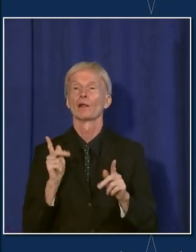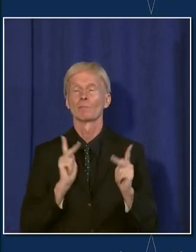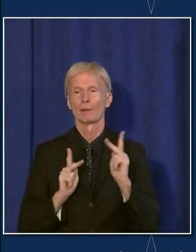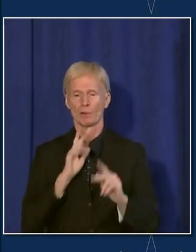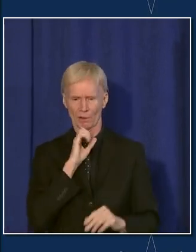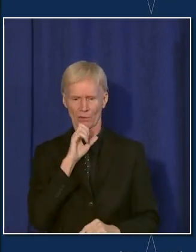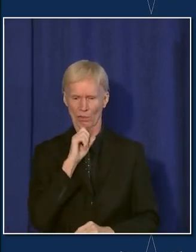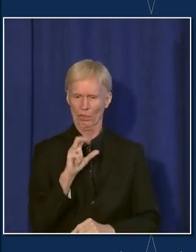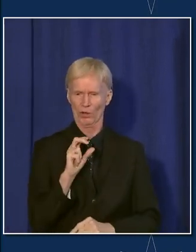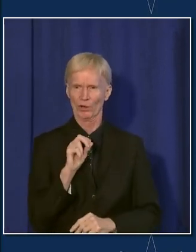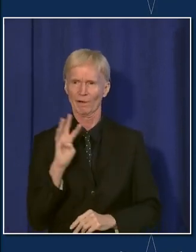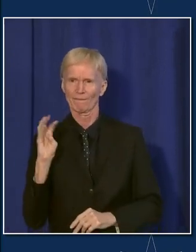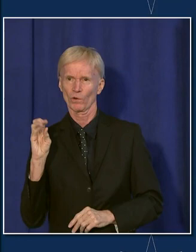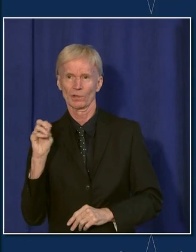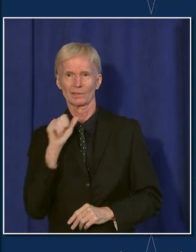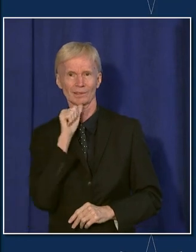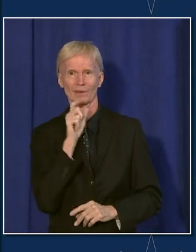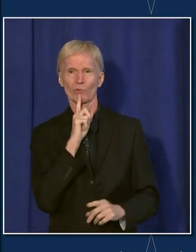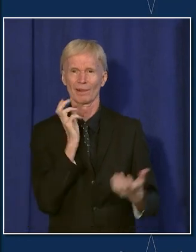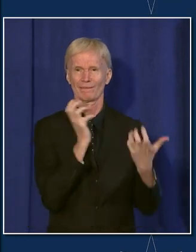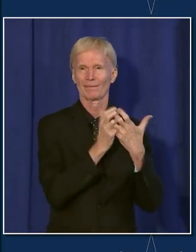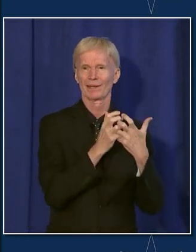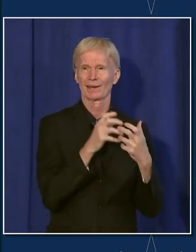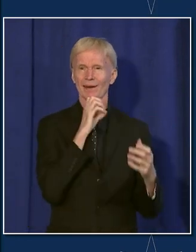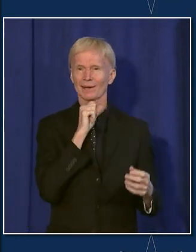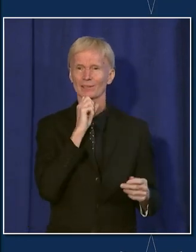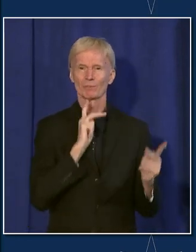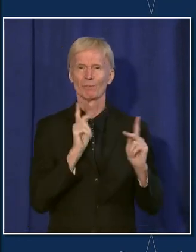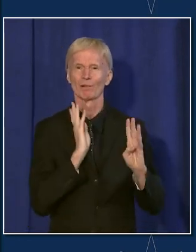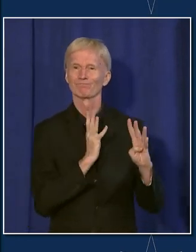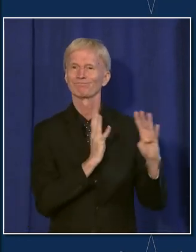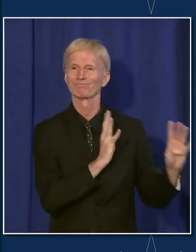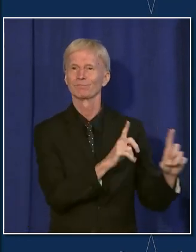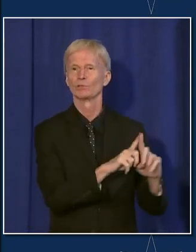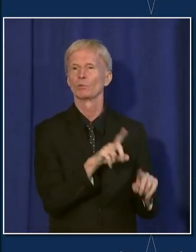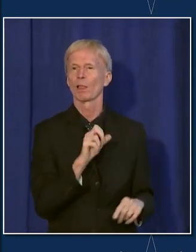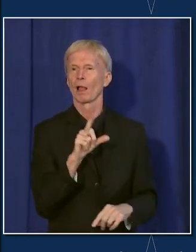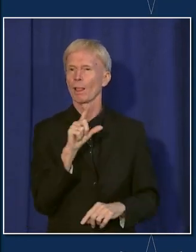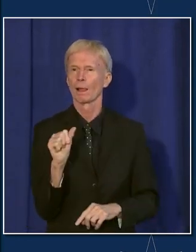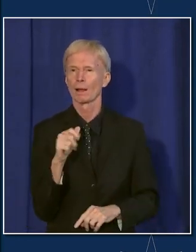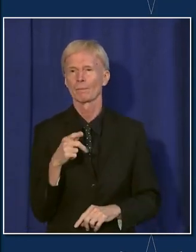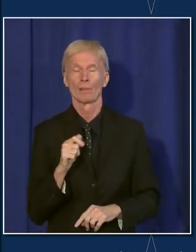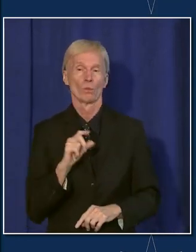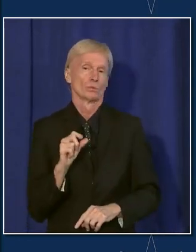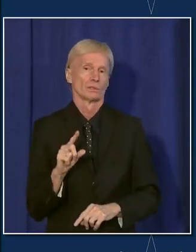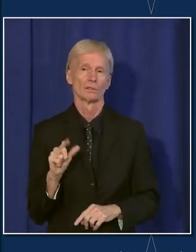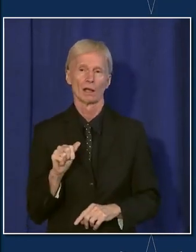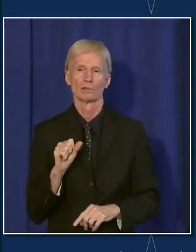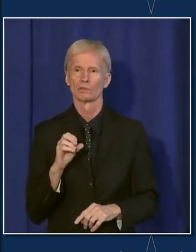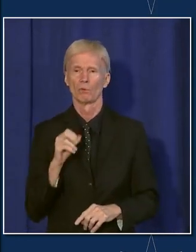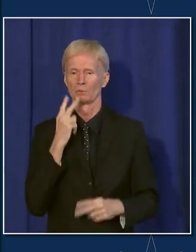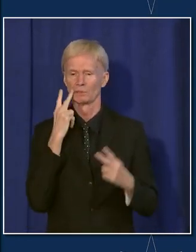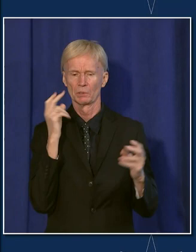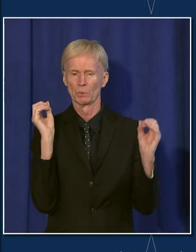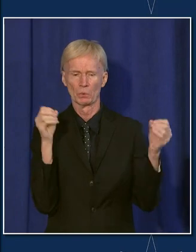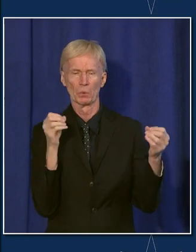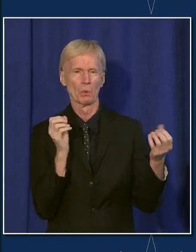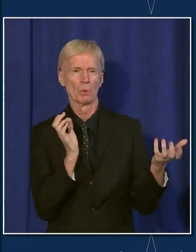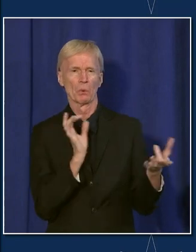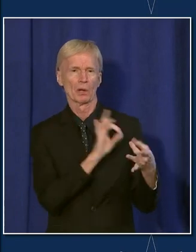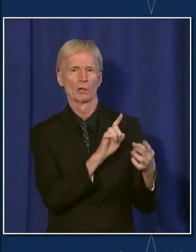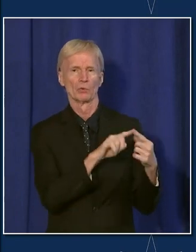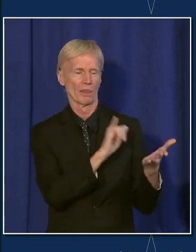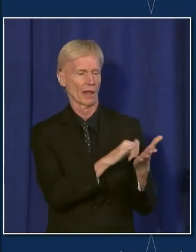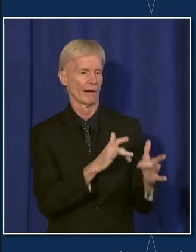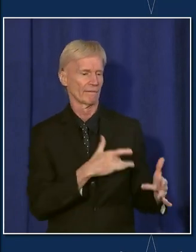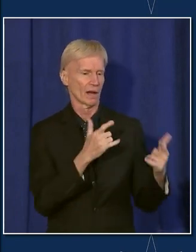in their 30s and 40s, not the demographic really, at Lollapalooza. So, yes, we see no connection between that event or any of the other large events